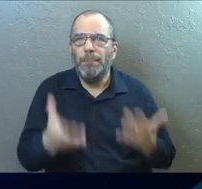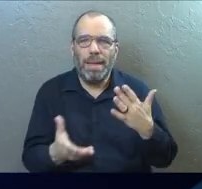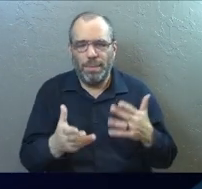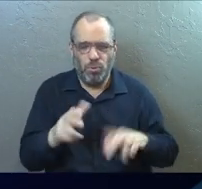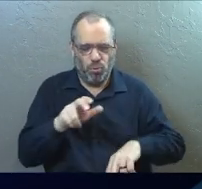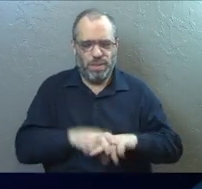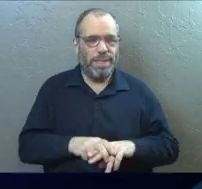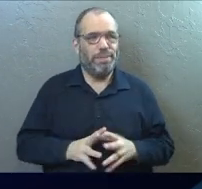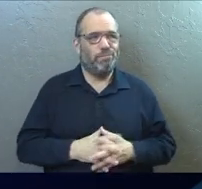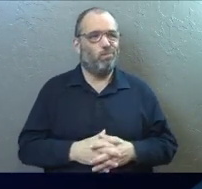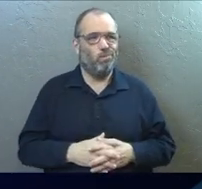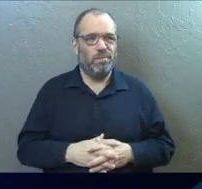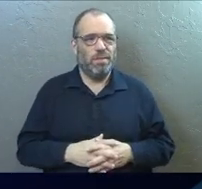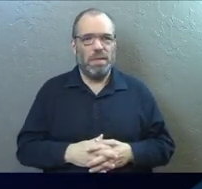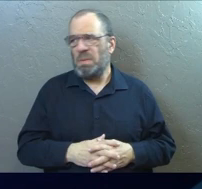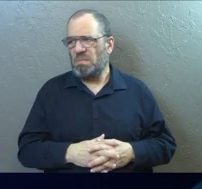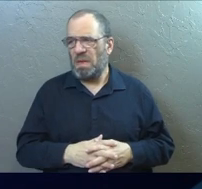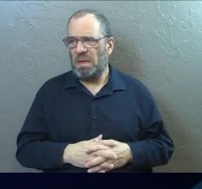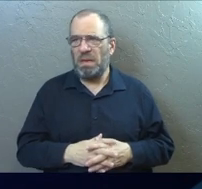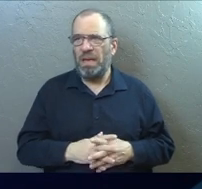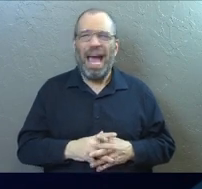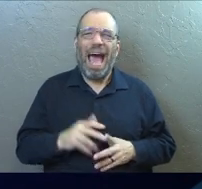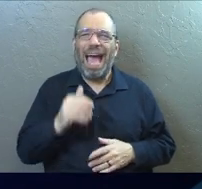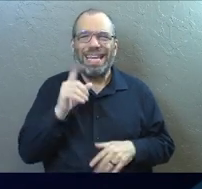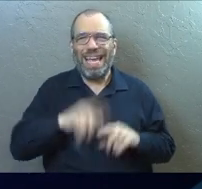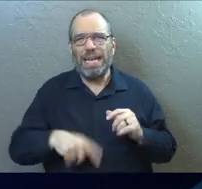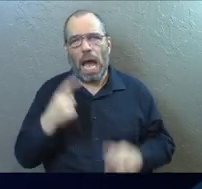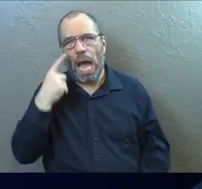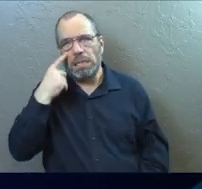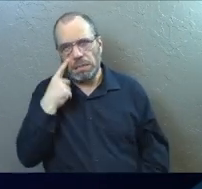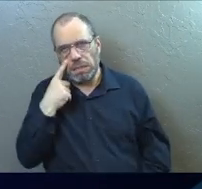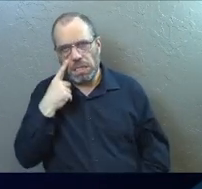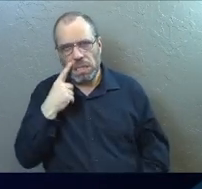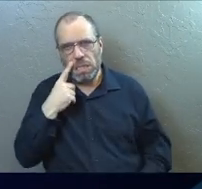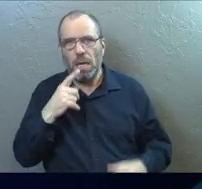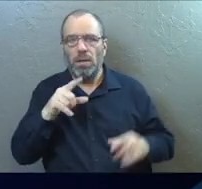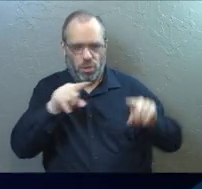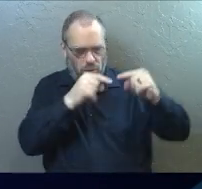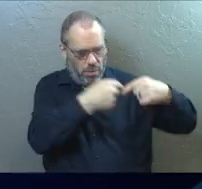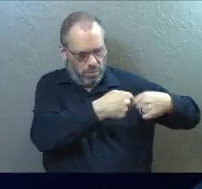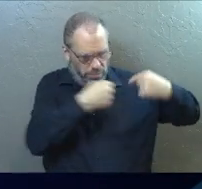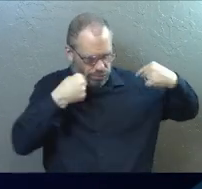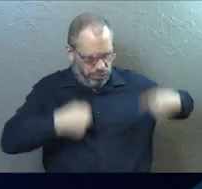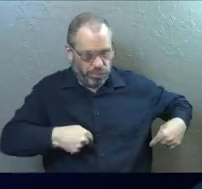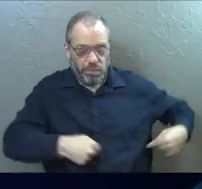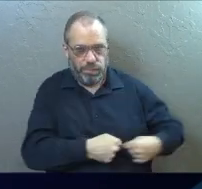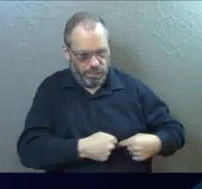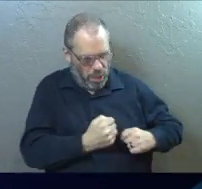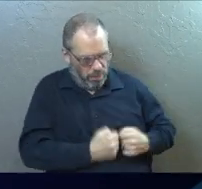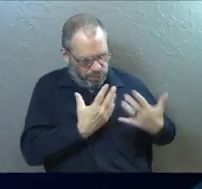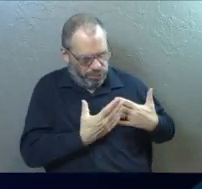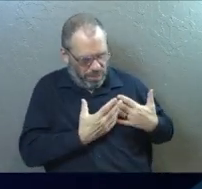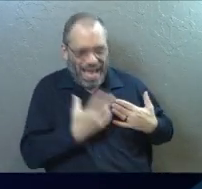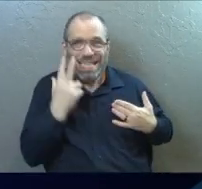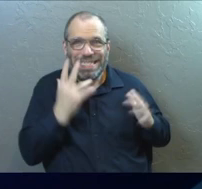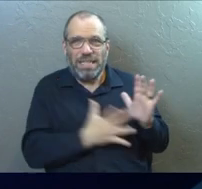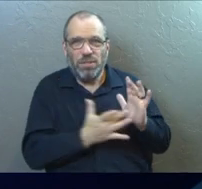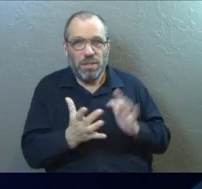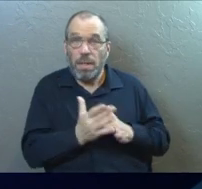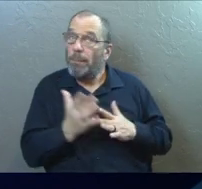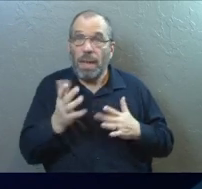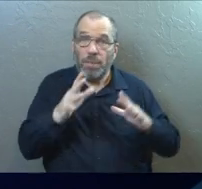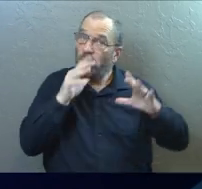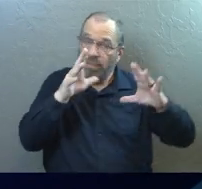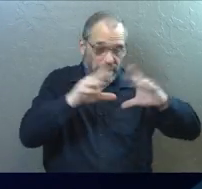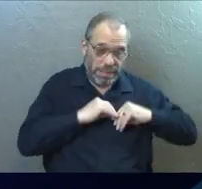you're in a space today spiritually. I don't have a spiritual x-ray machine to look at you and know exactly where you're at with God. Maybe you're in a spot where you've never given